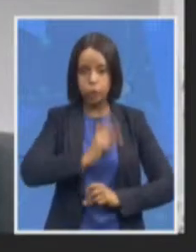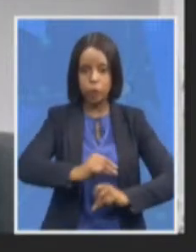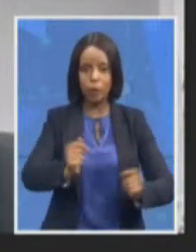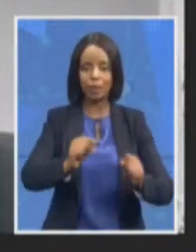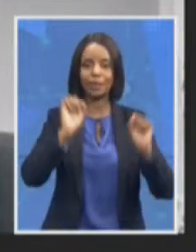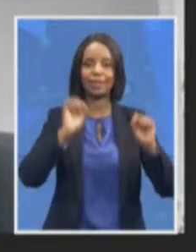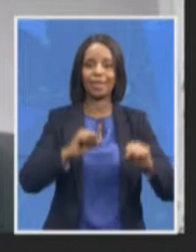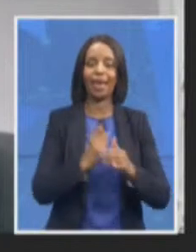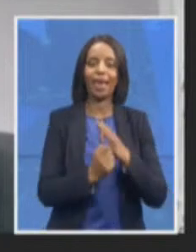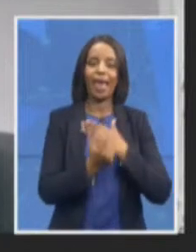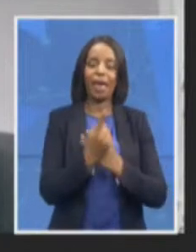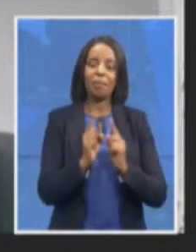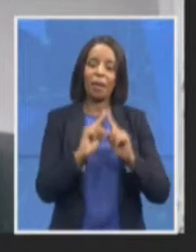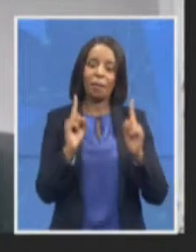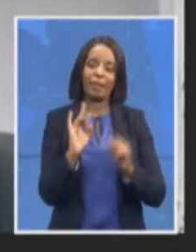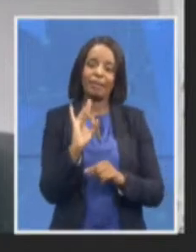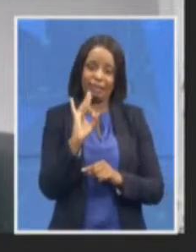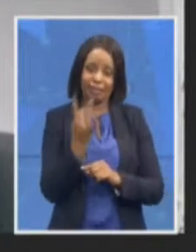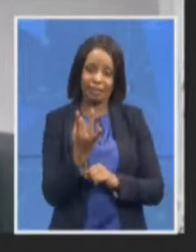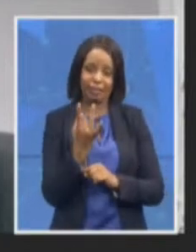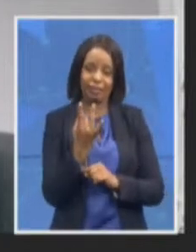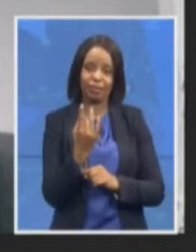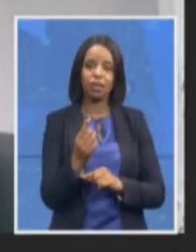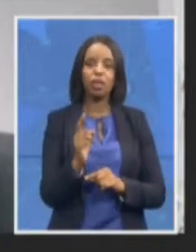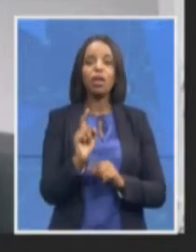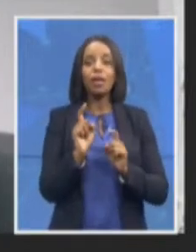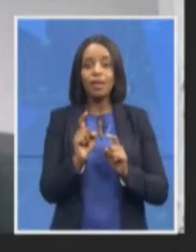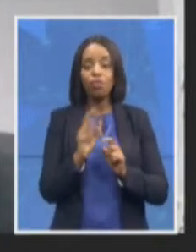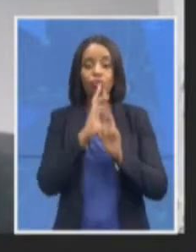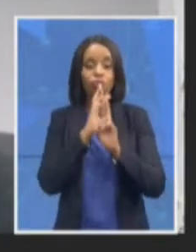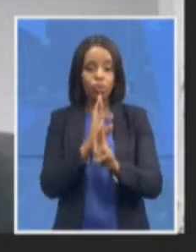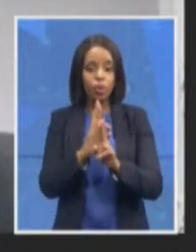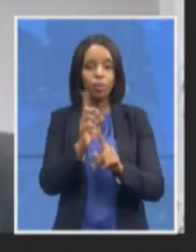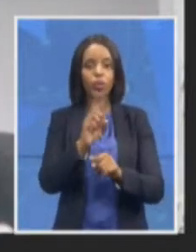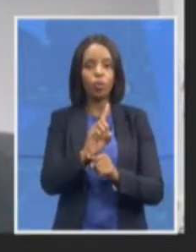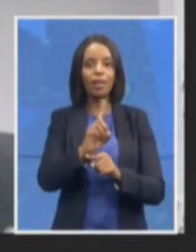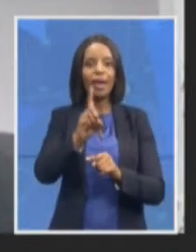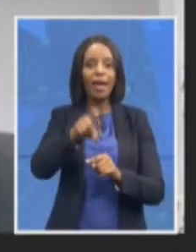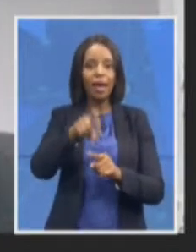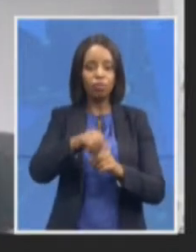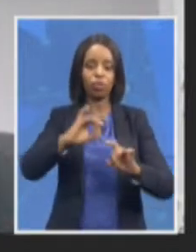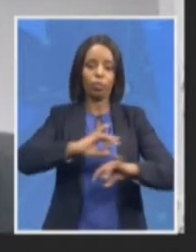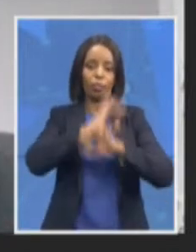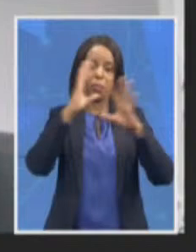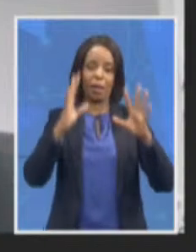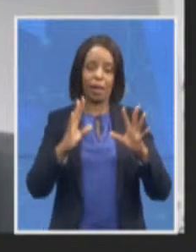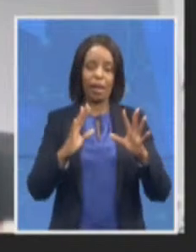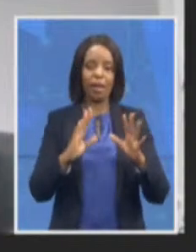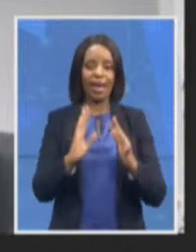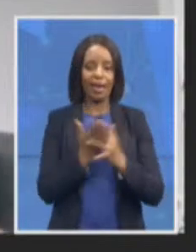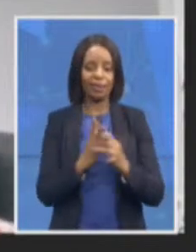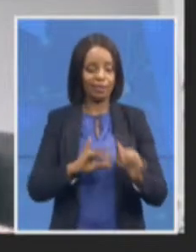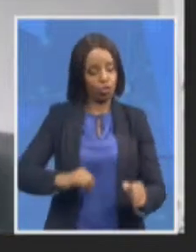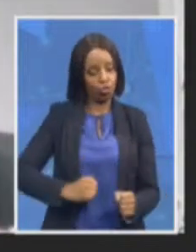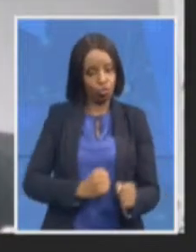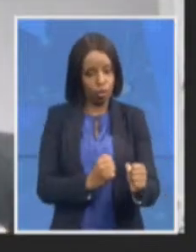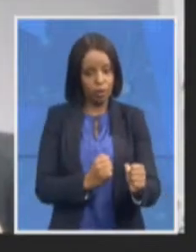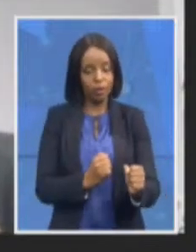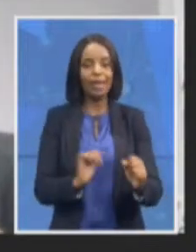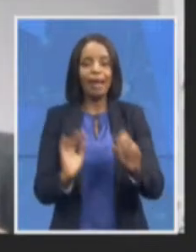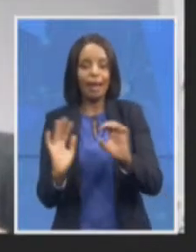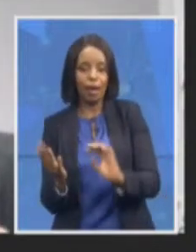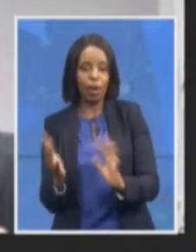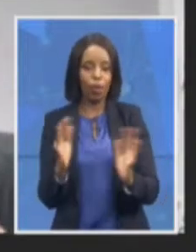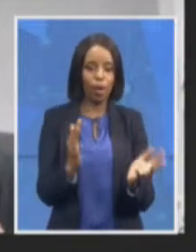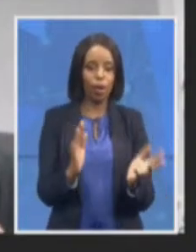is going to be that there has to be really clear case strategies in terms of how we're going to work our way in order to ensure that those most